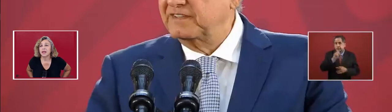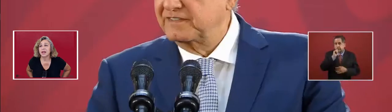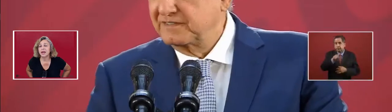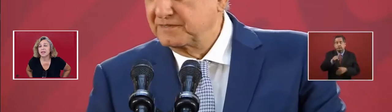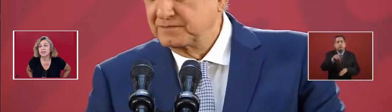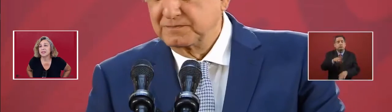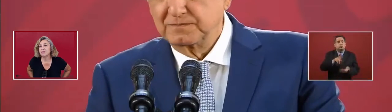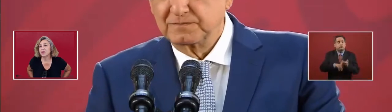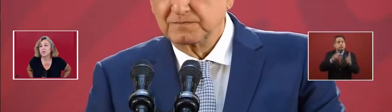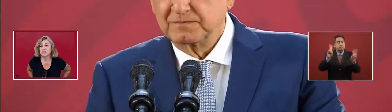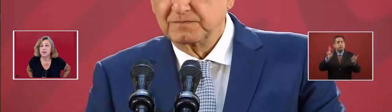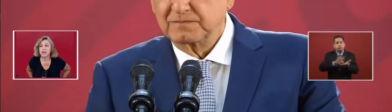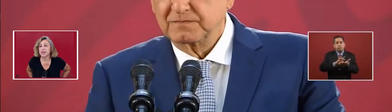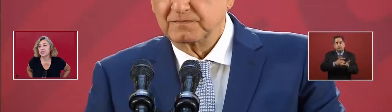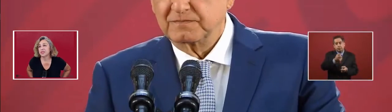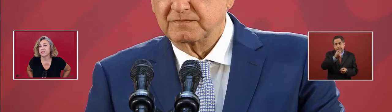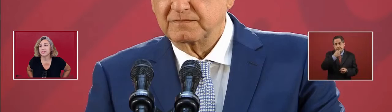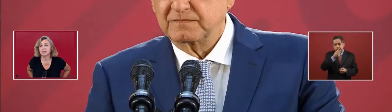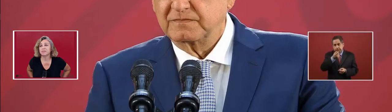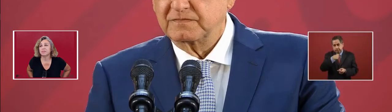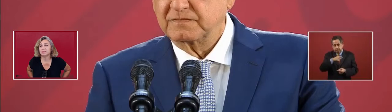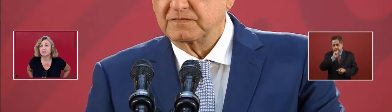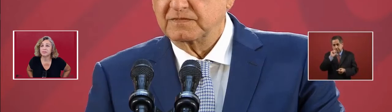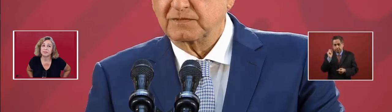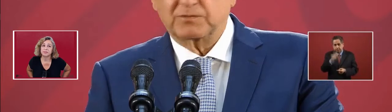And the same thing with the medications.